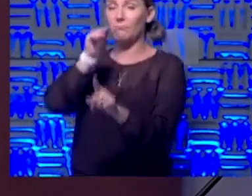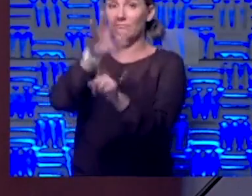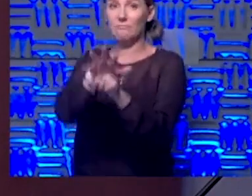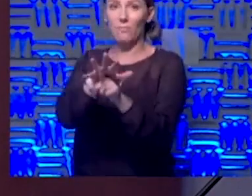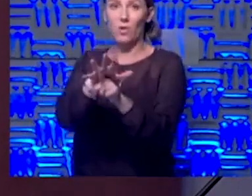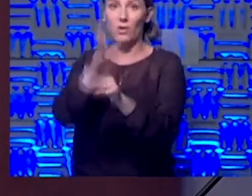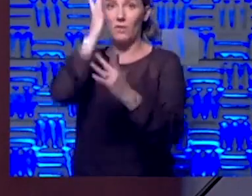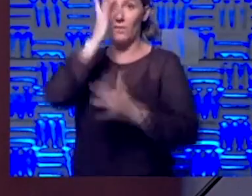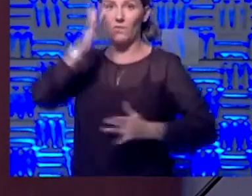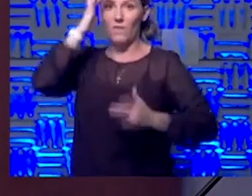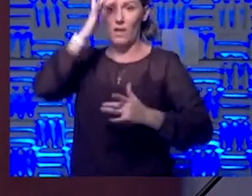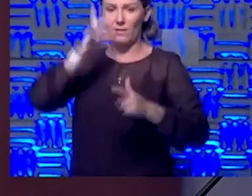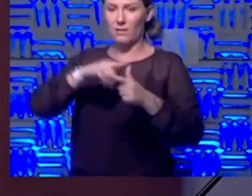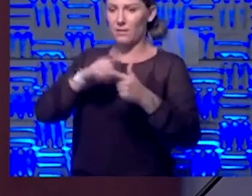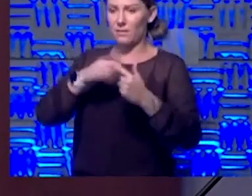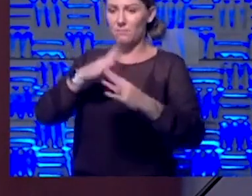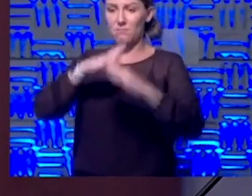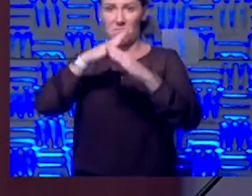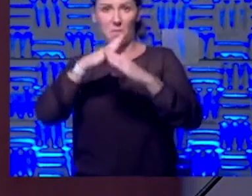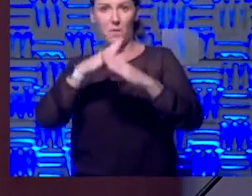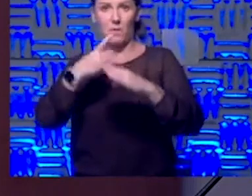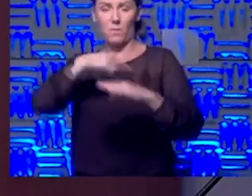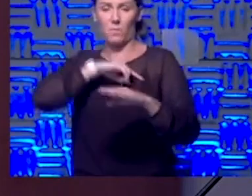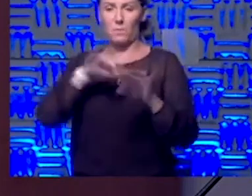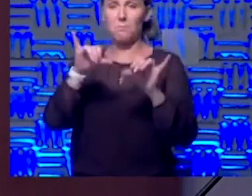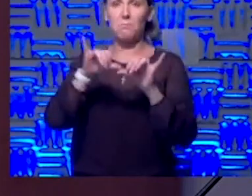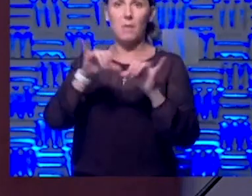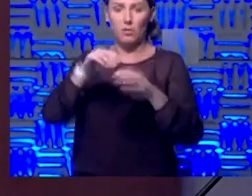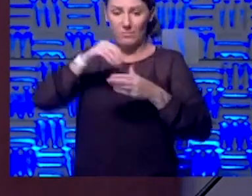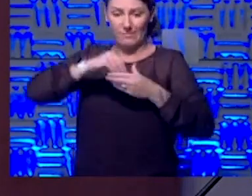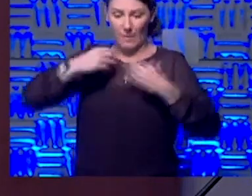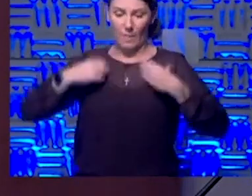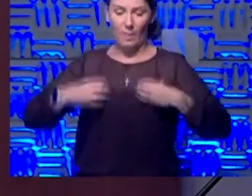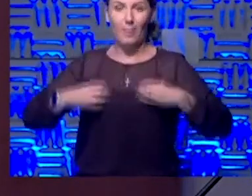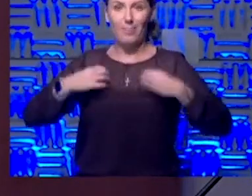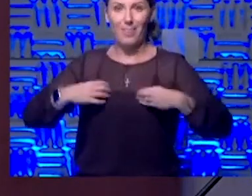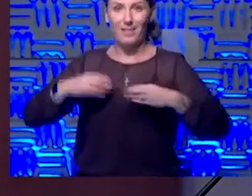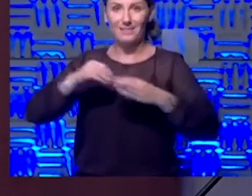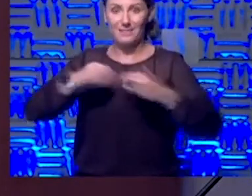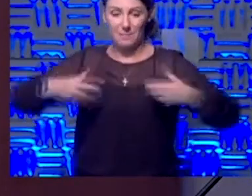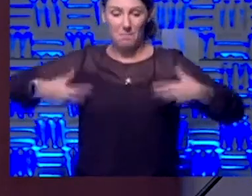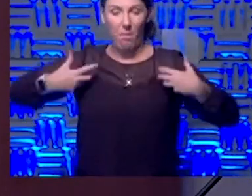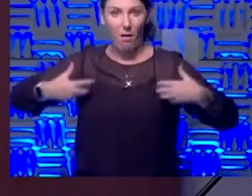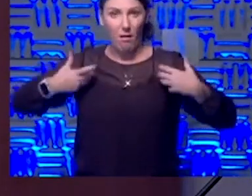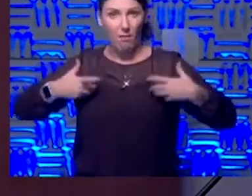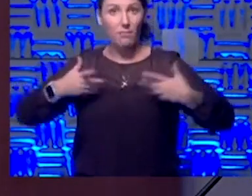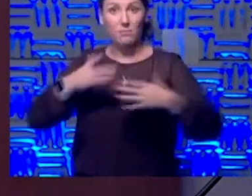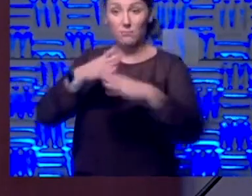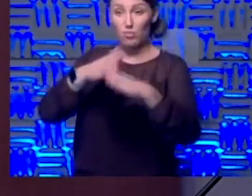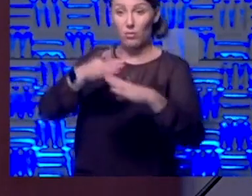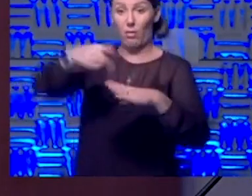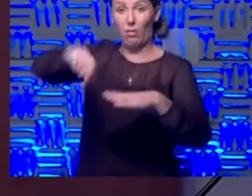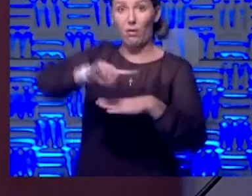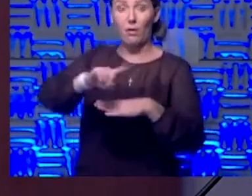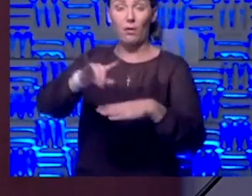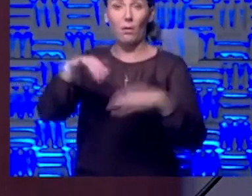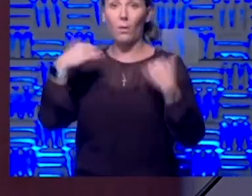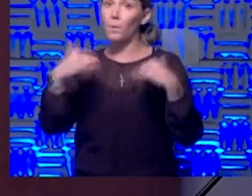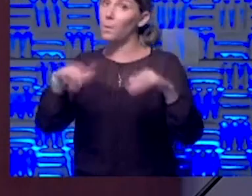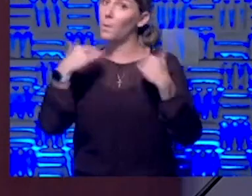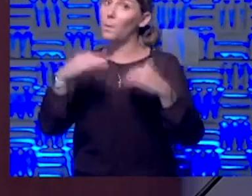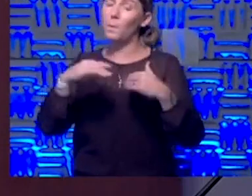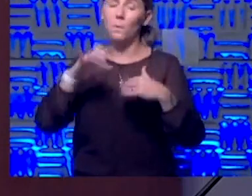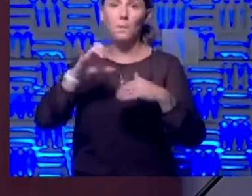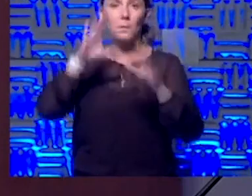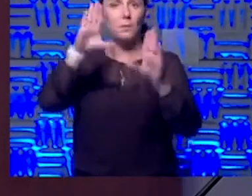them. We actually measured the virus inside the lungs of those monkeys and it protected them. That is pretty striking scientific